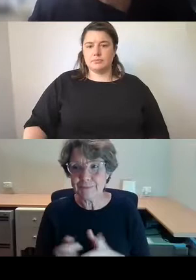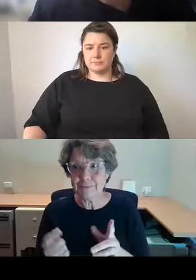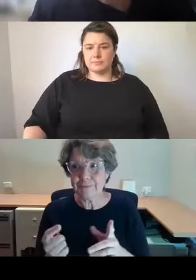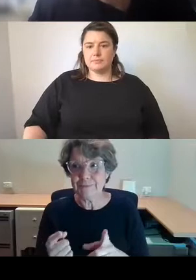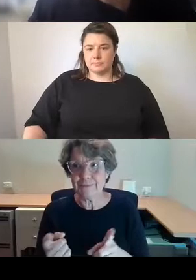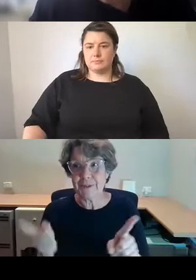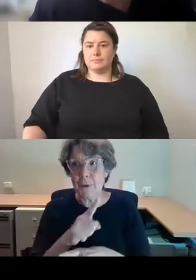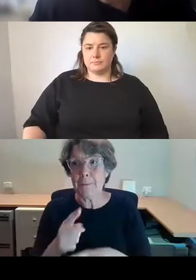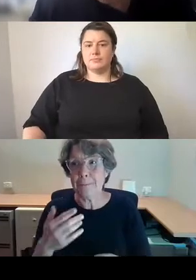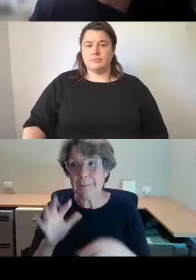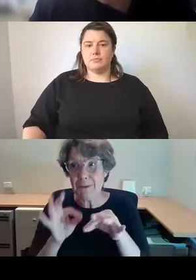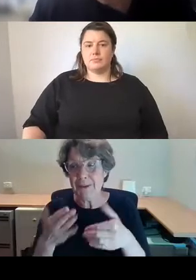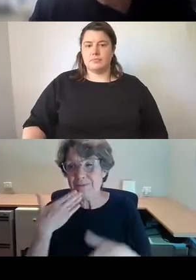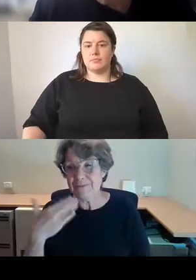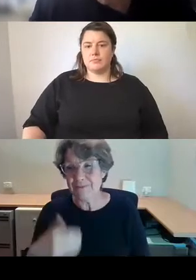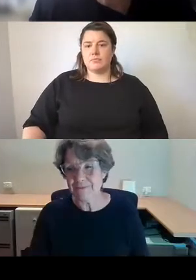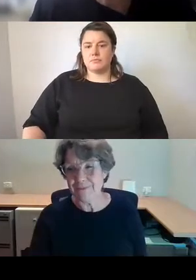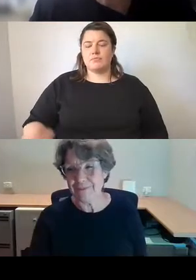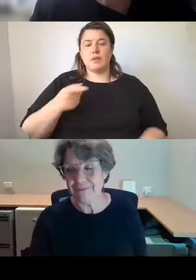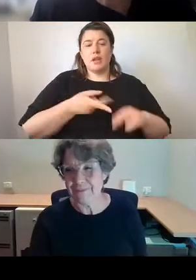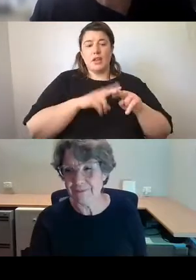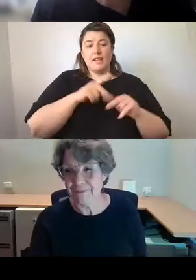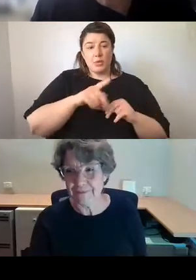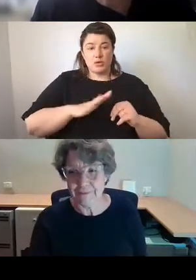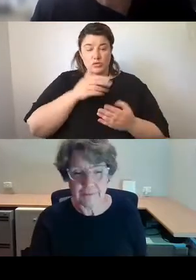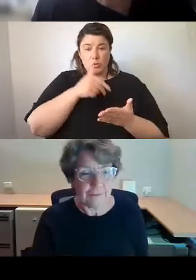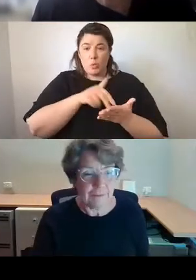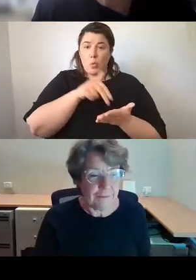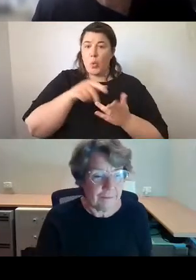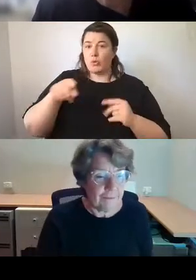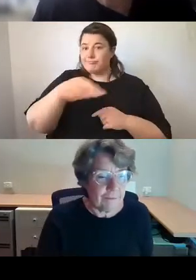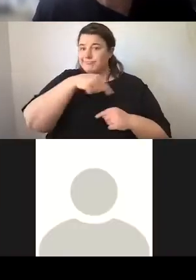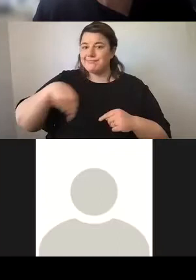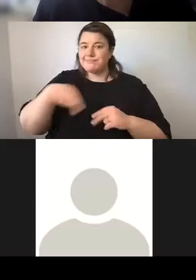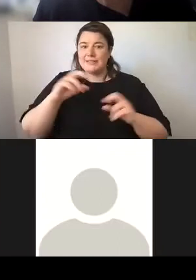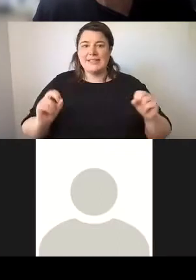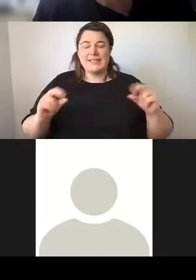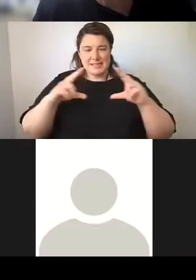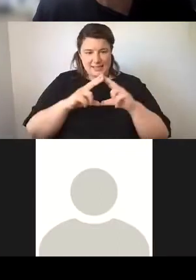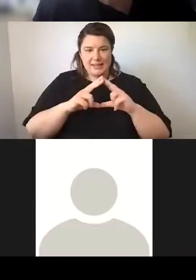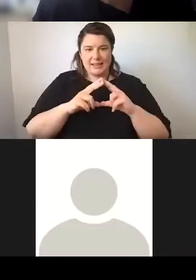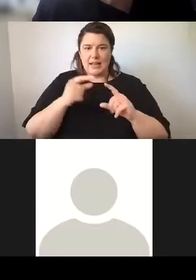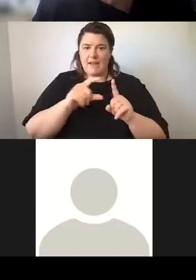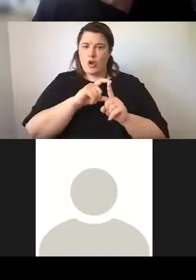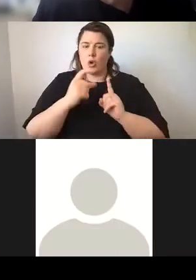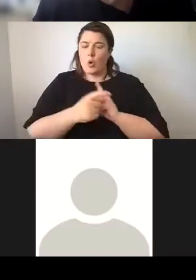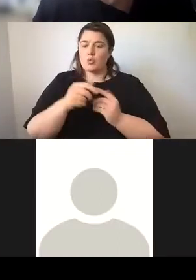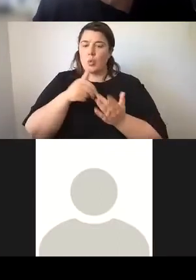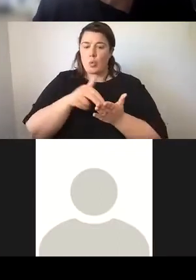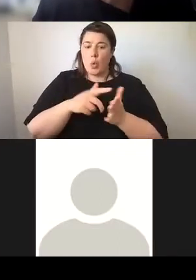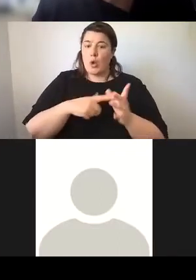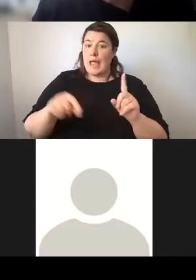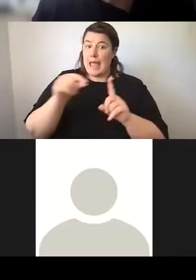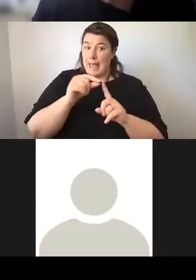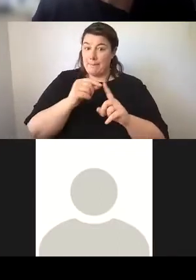And if you're interested in walking the streets of Sydney, can I draw your attention to a cultural app created by the